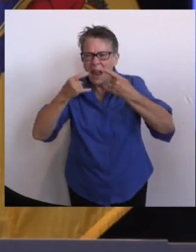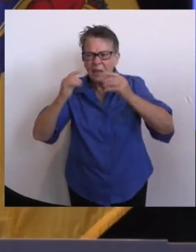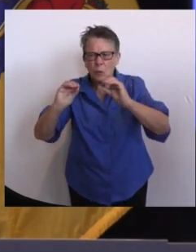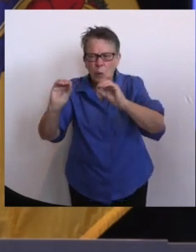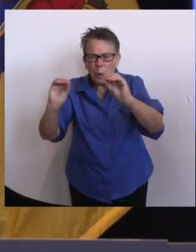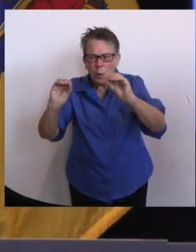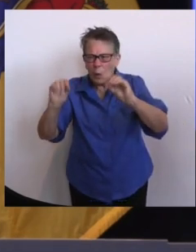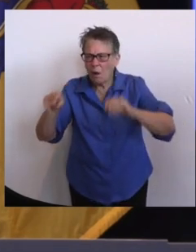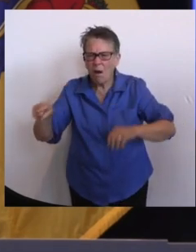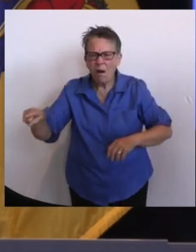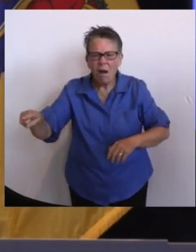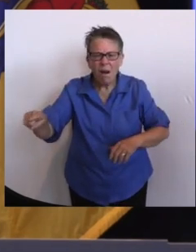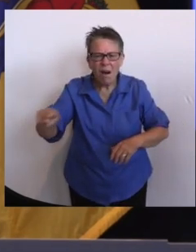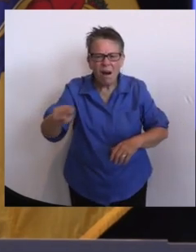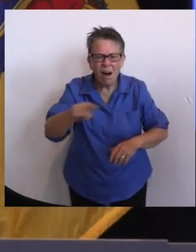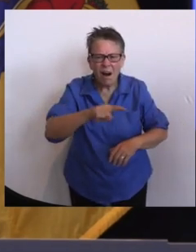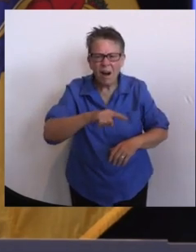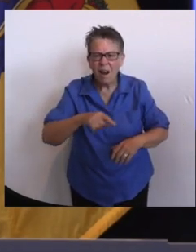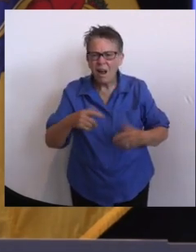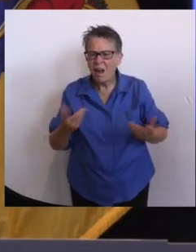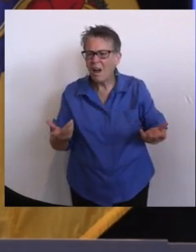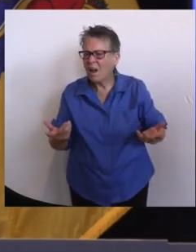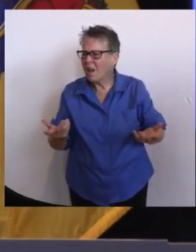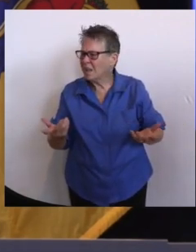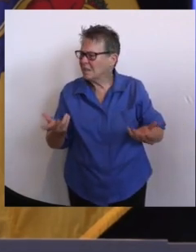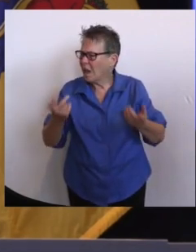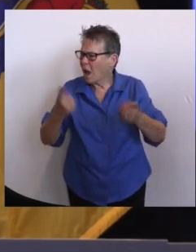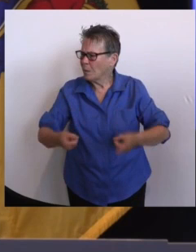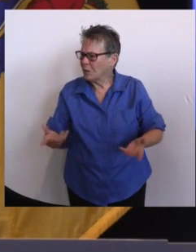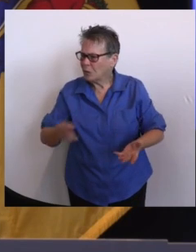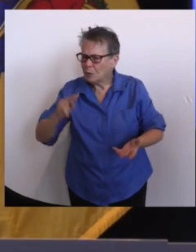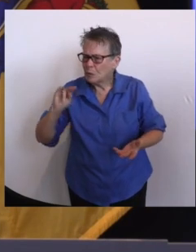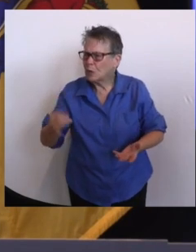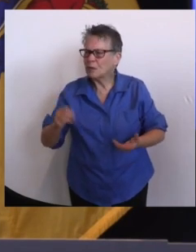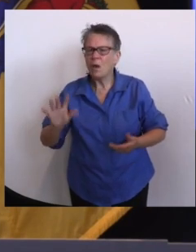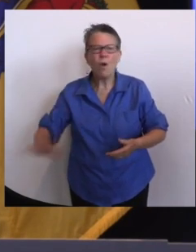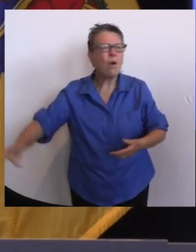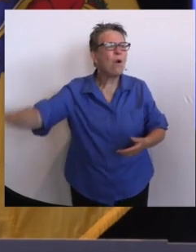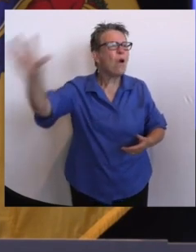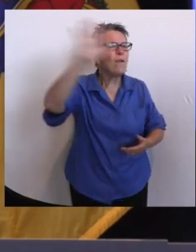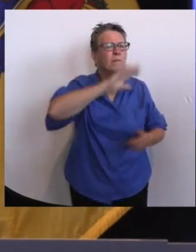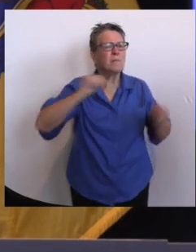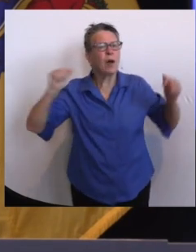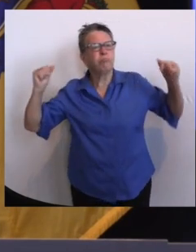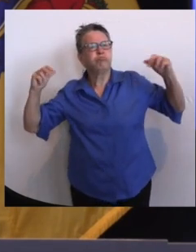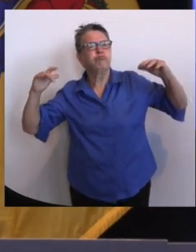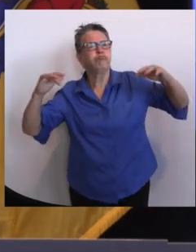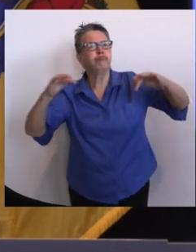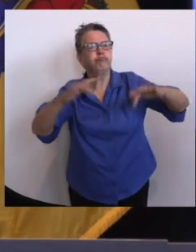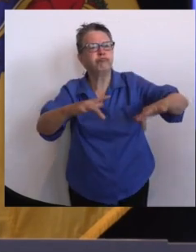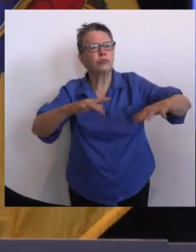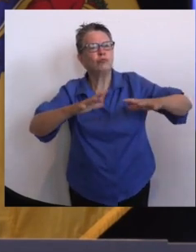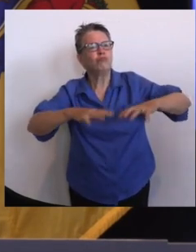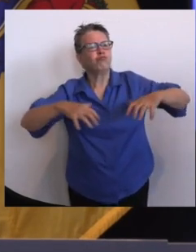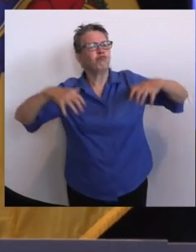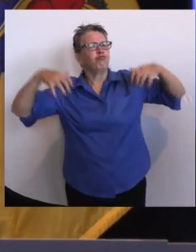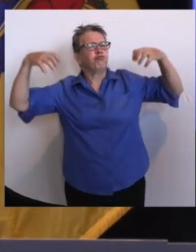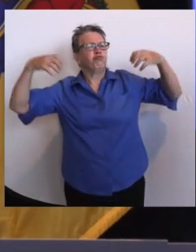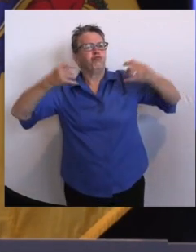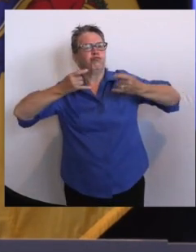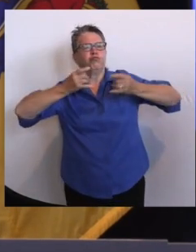How safe do we now think it is to attend a mass event outdoors without a mask,